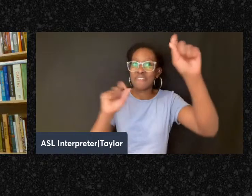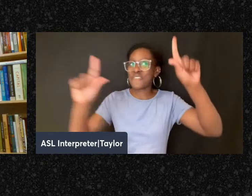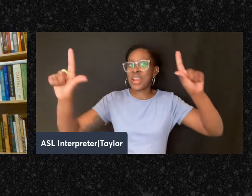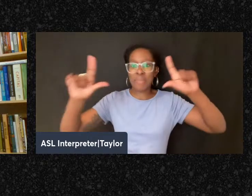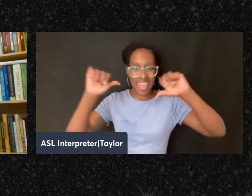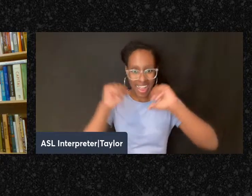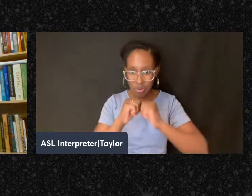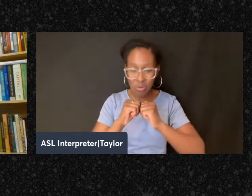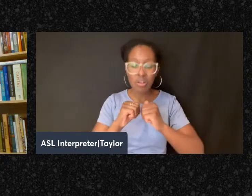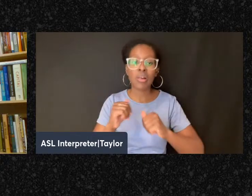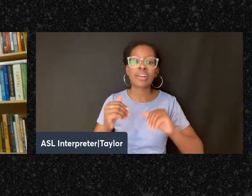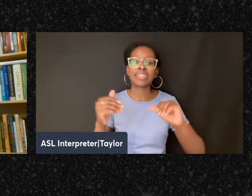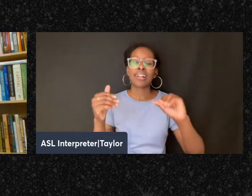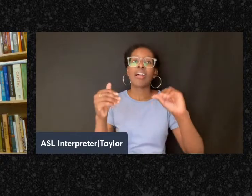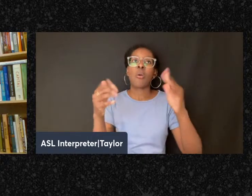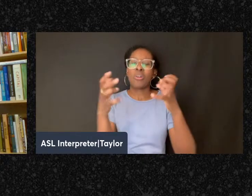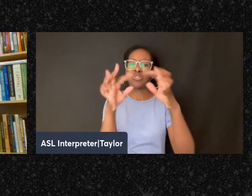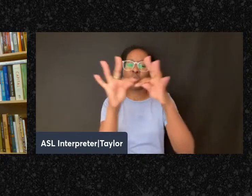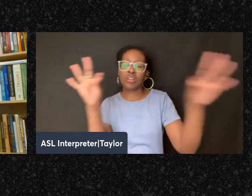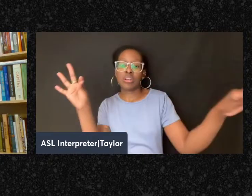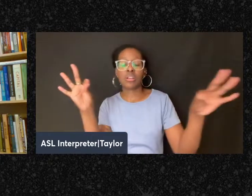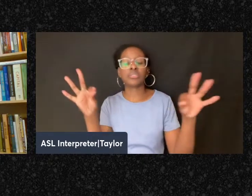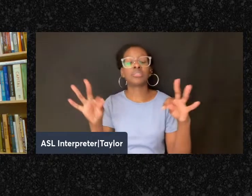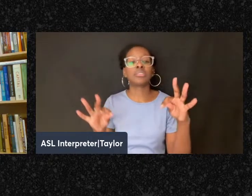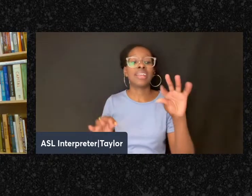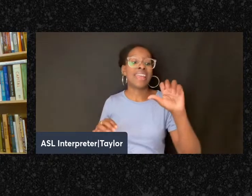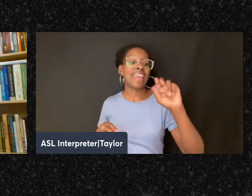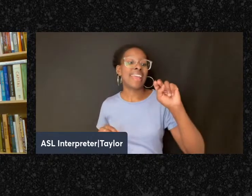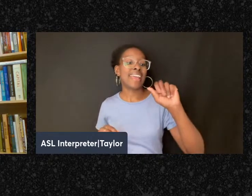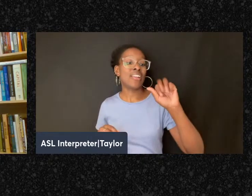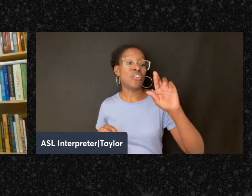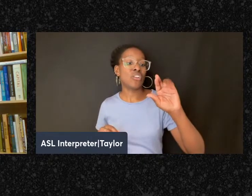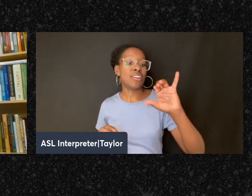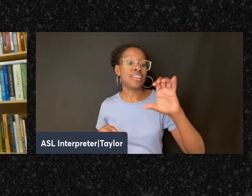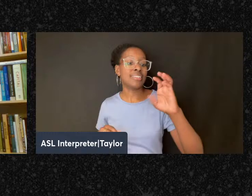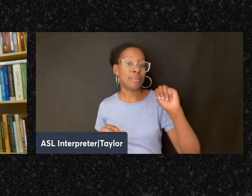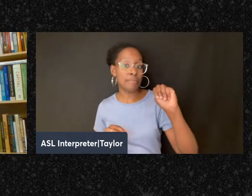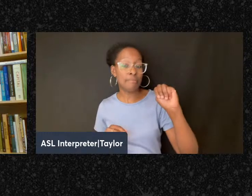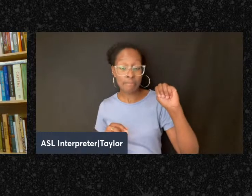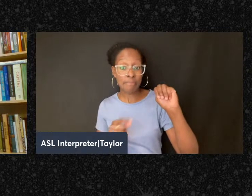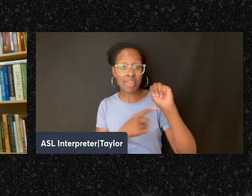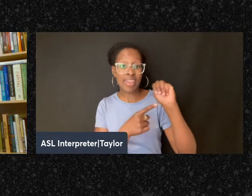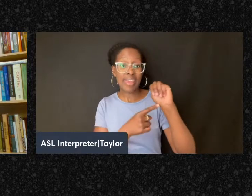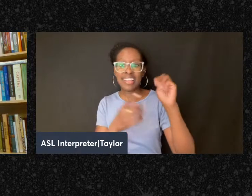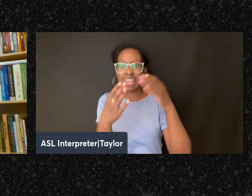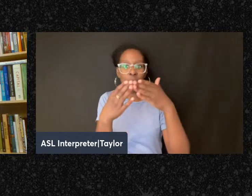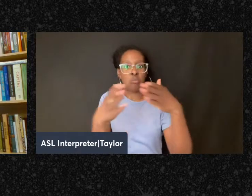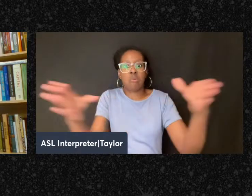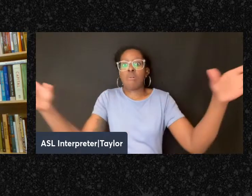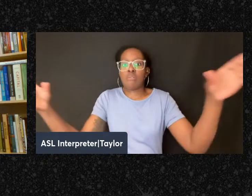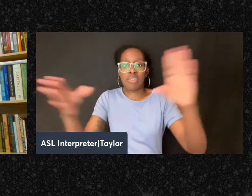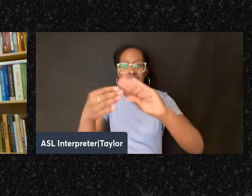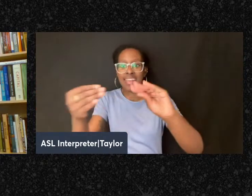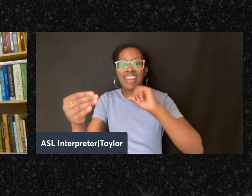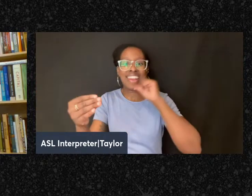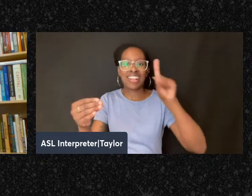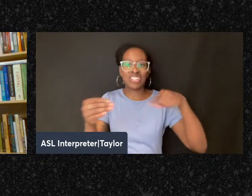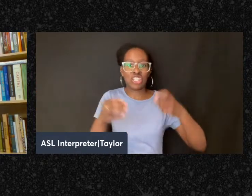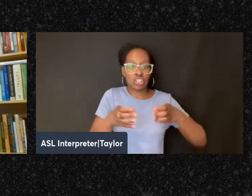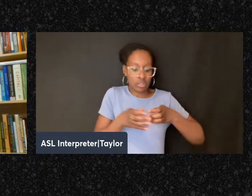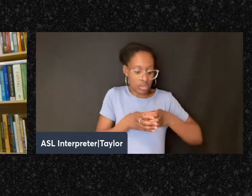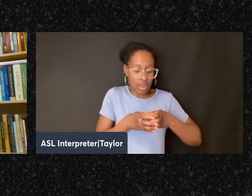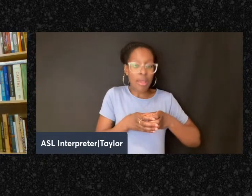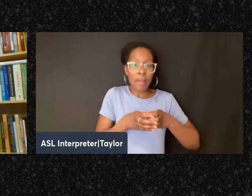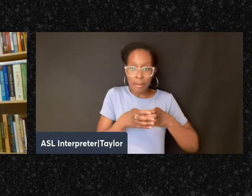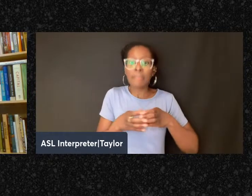that anarchism was broadly speaking, not just a secular movement, but an anti religious